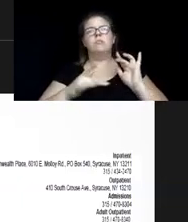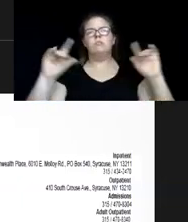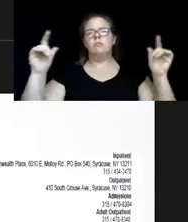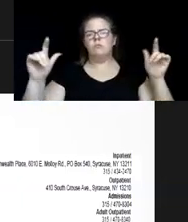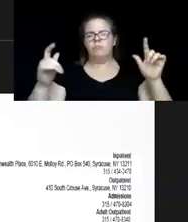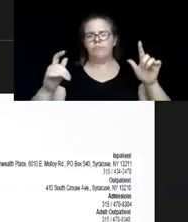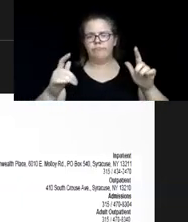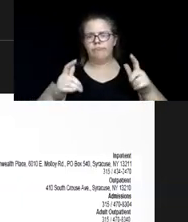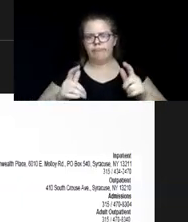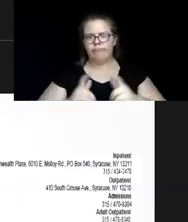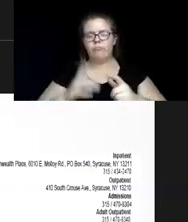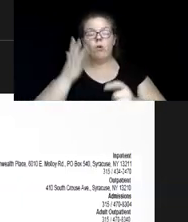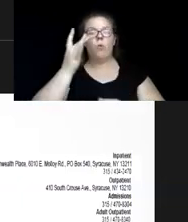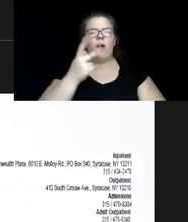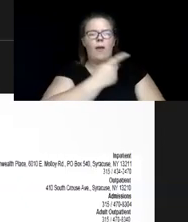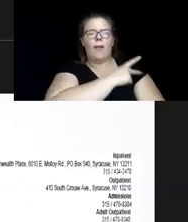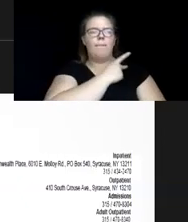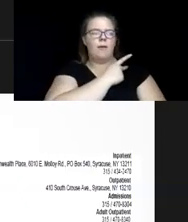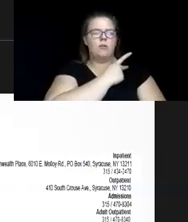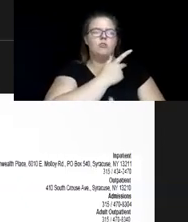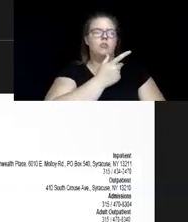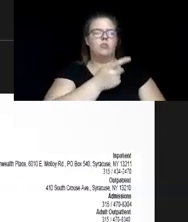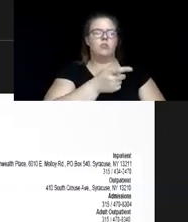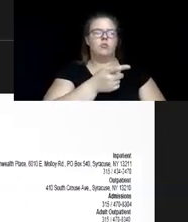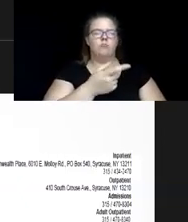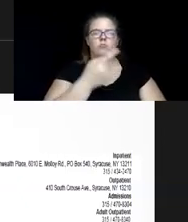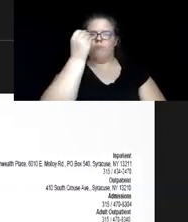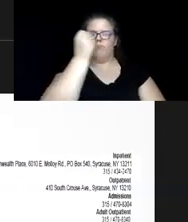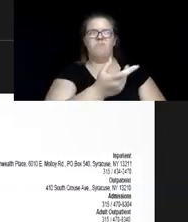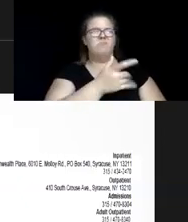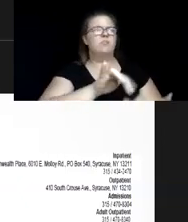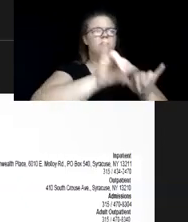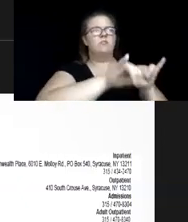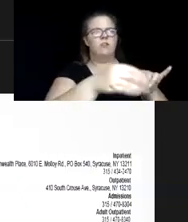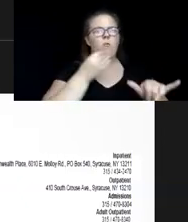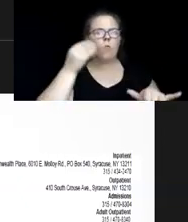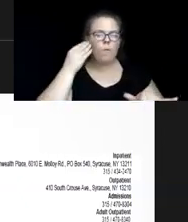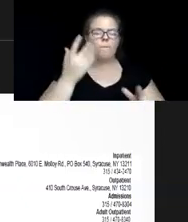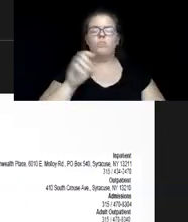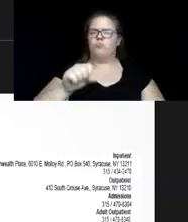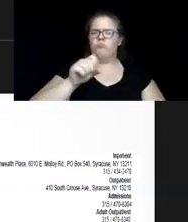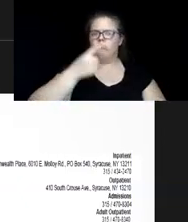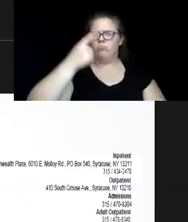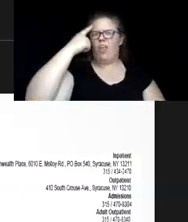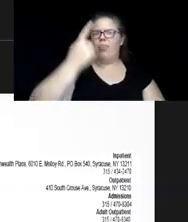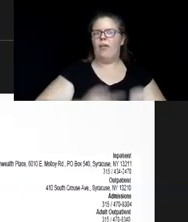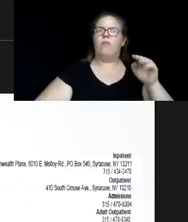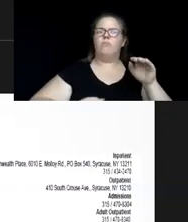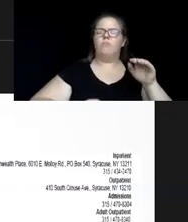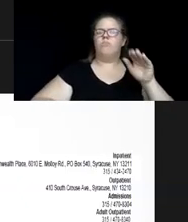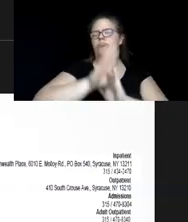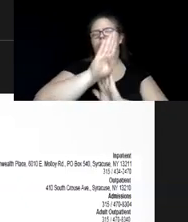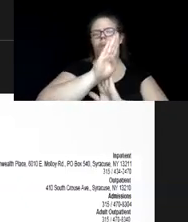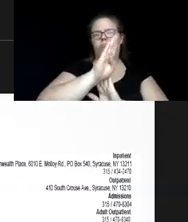our patients were going out of their homes. They were told to stay home. So yeah, I definitely think that there's an increase out there that is not